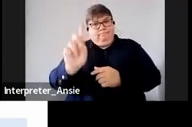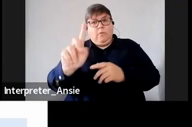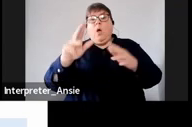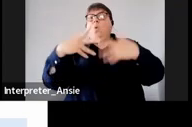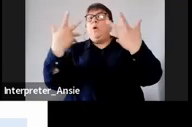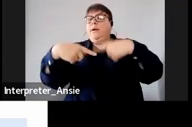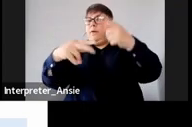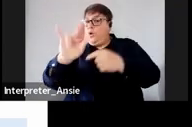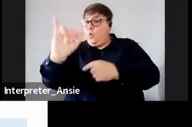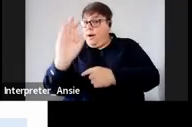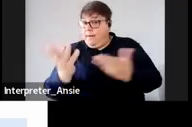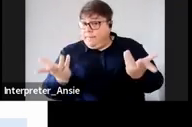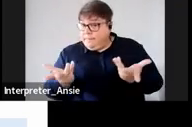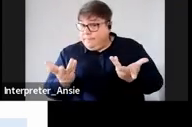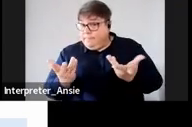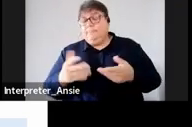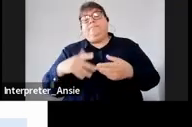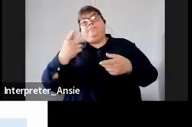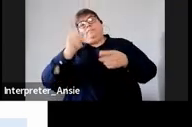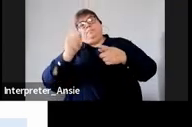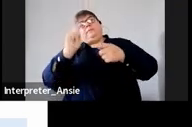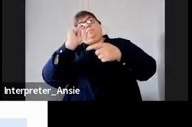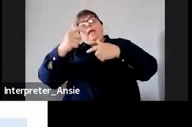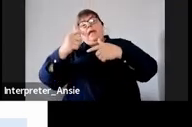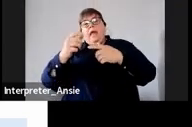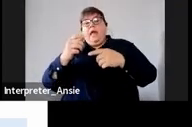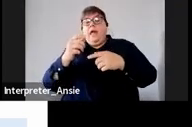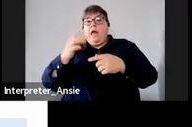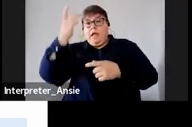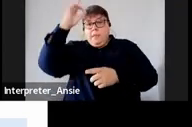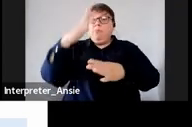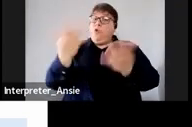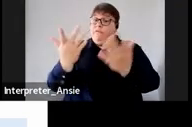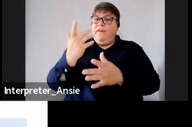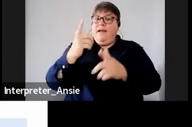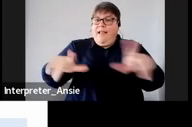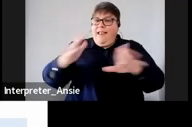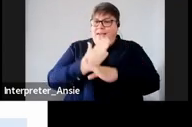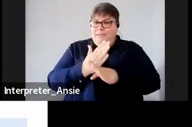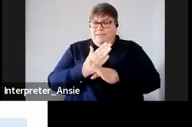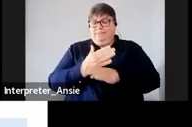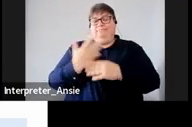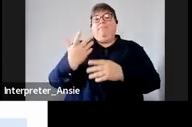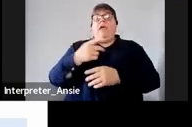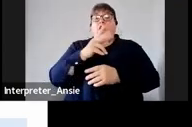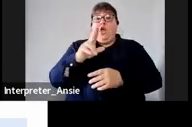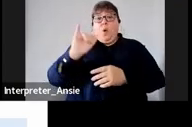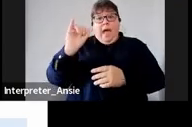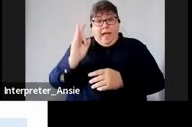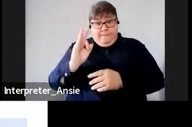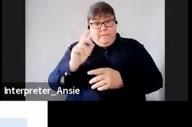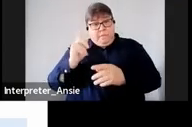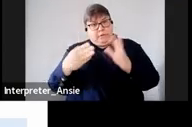been paying it over to Department of Labor rather not show the UIF on your EMP 201